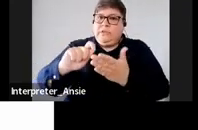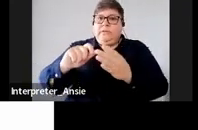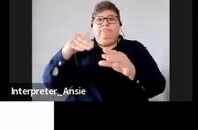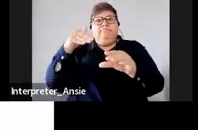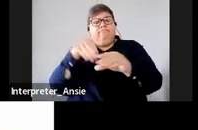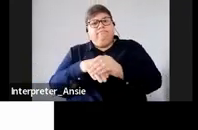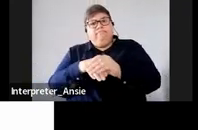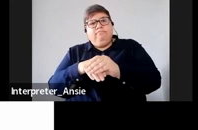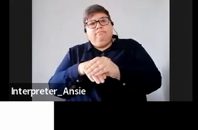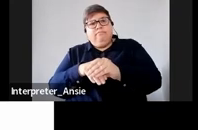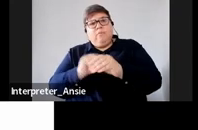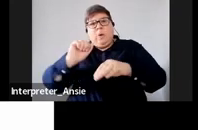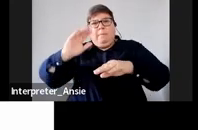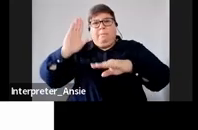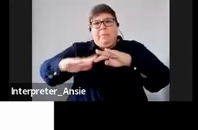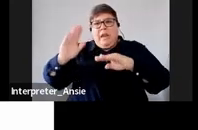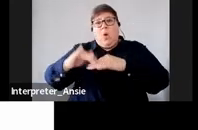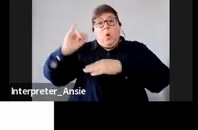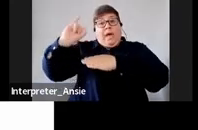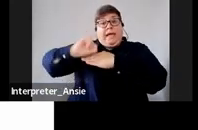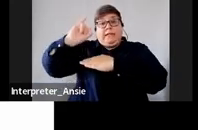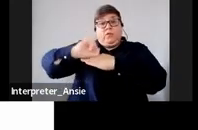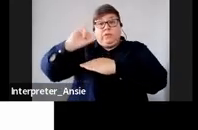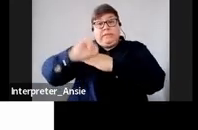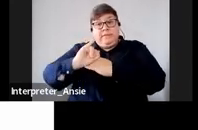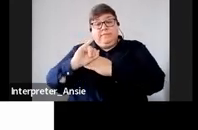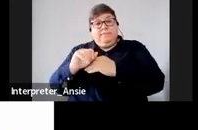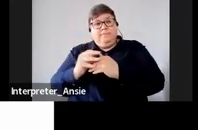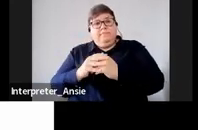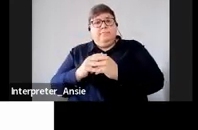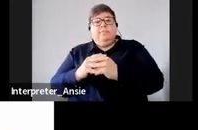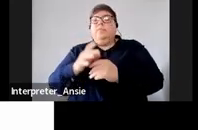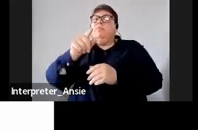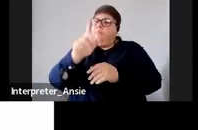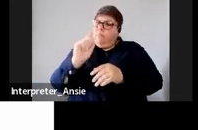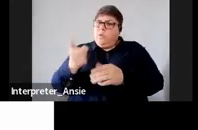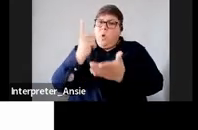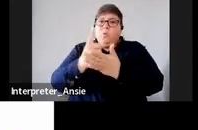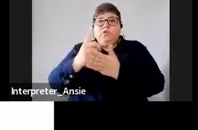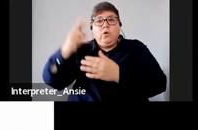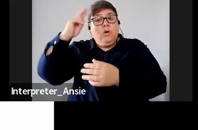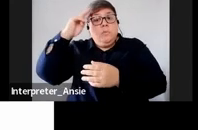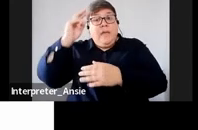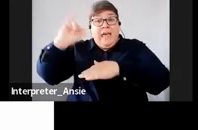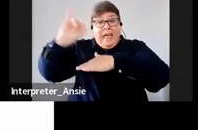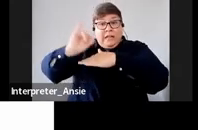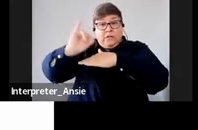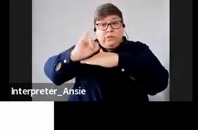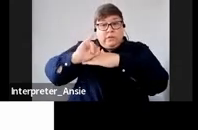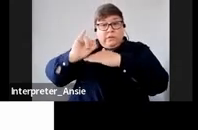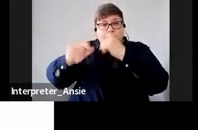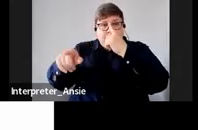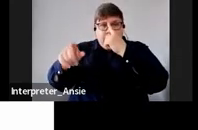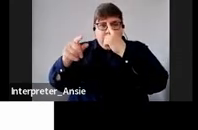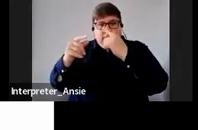penalties or interest being imposed although we must always remember that interest is a statutory labor so it